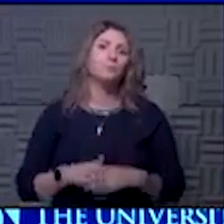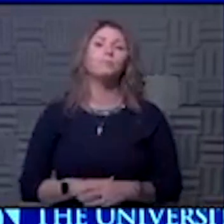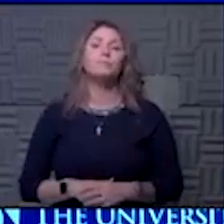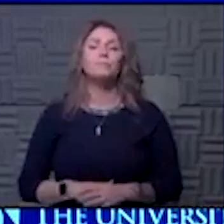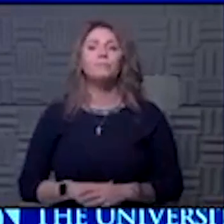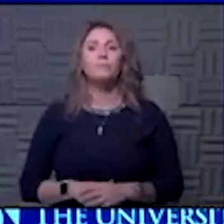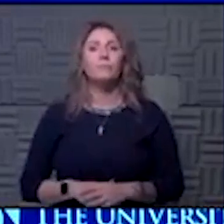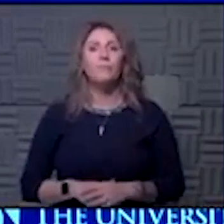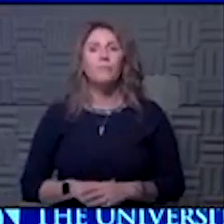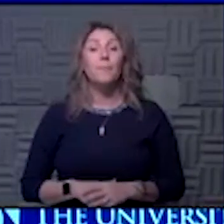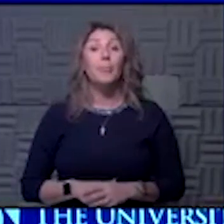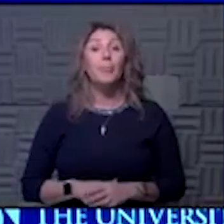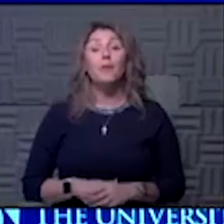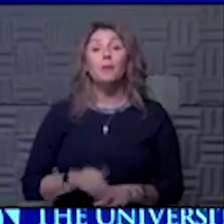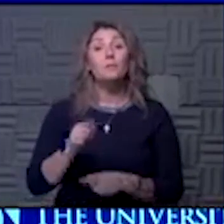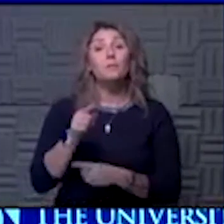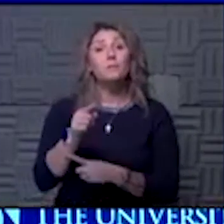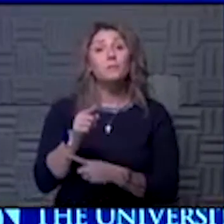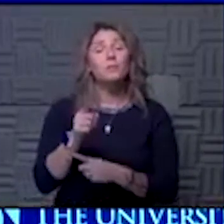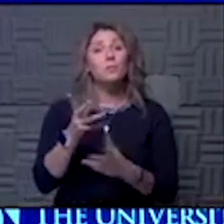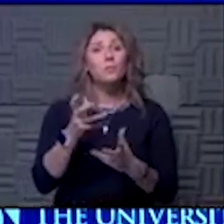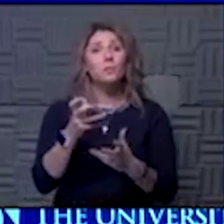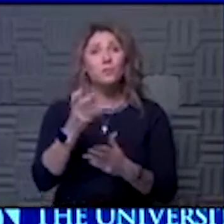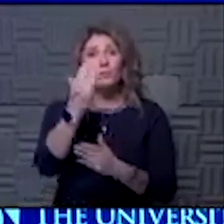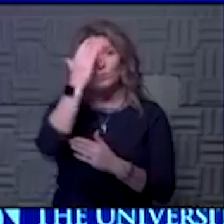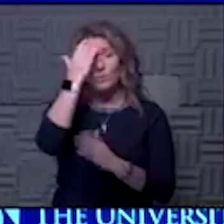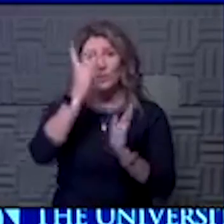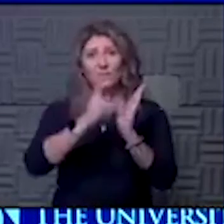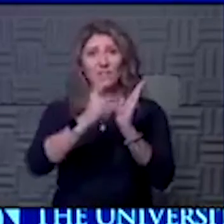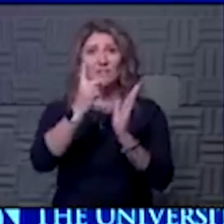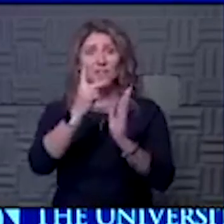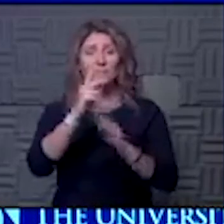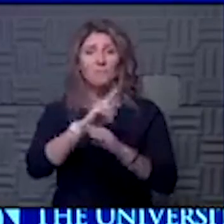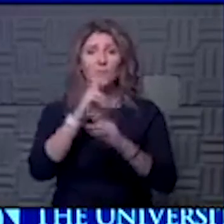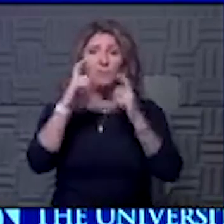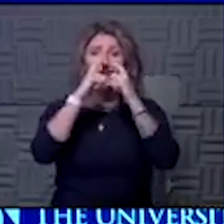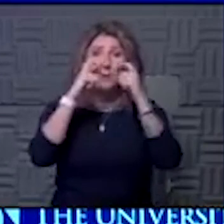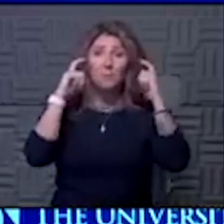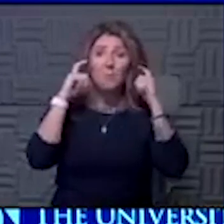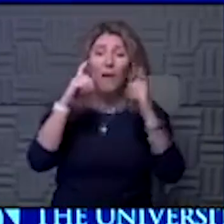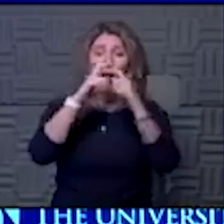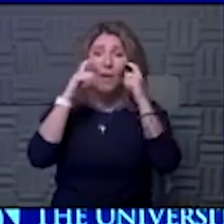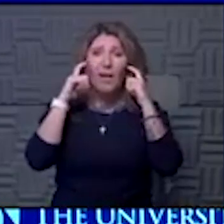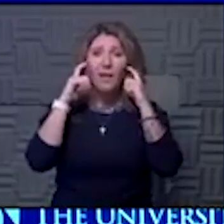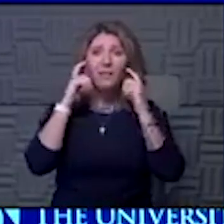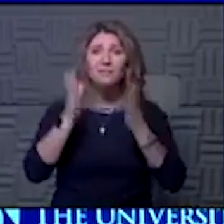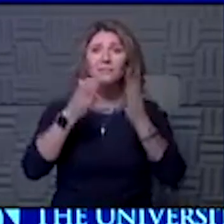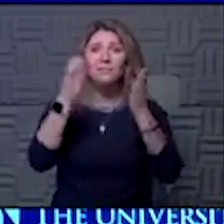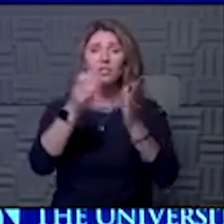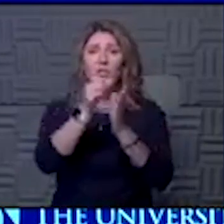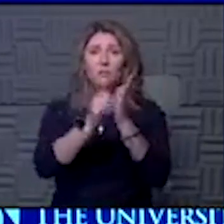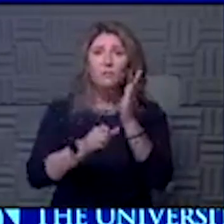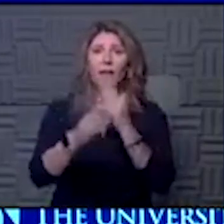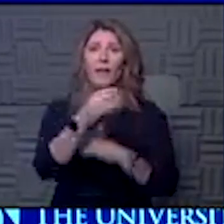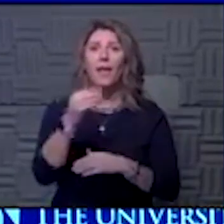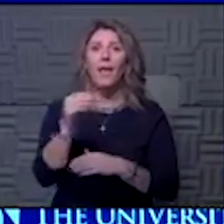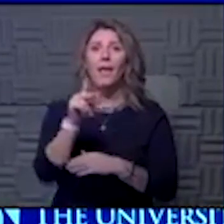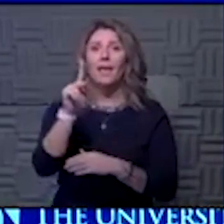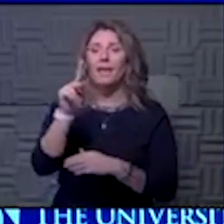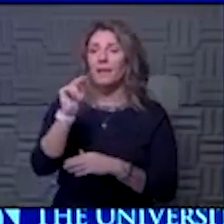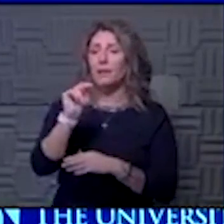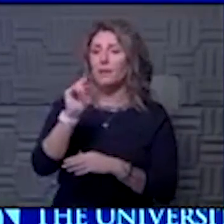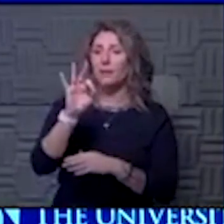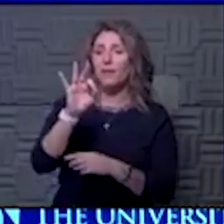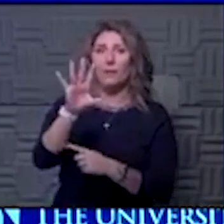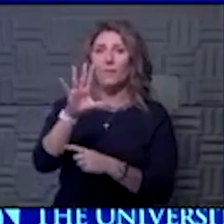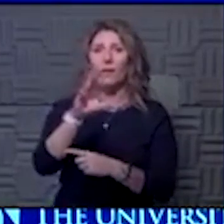She wants to know if they double up on their masks, she's suggesting a surgical in a KN95, and